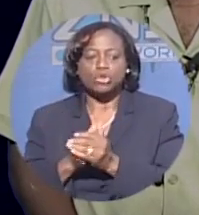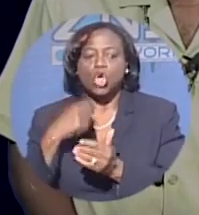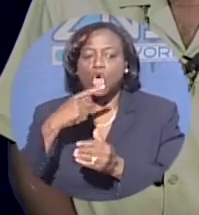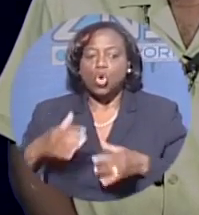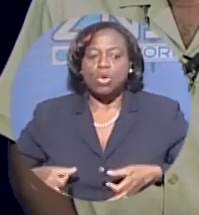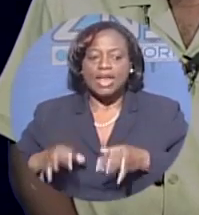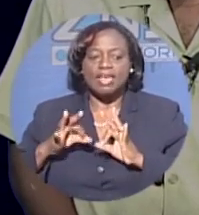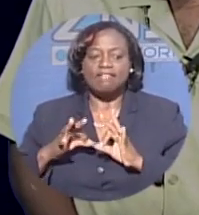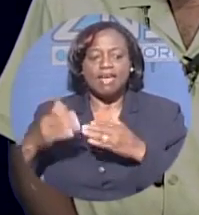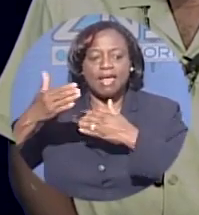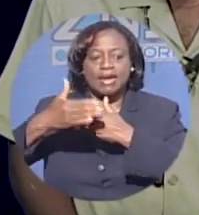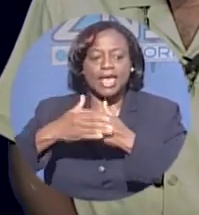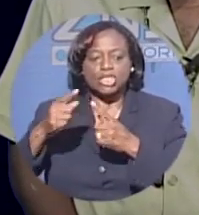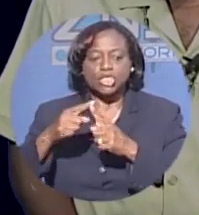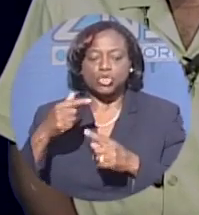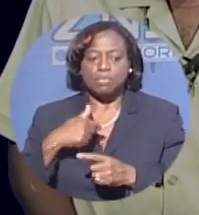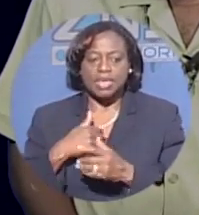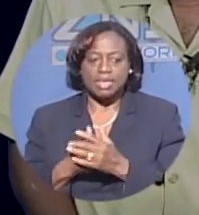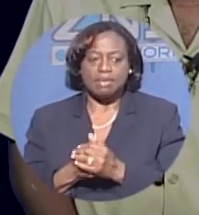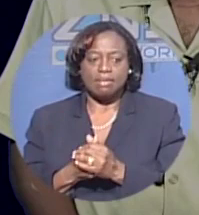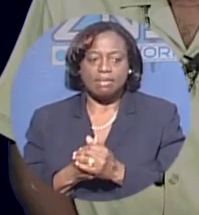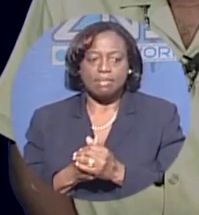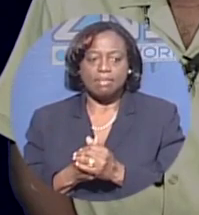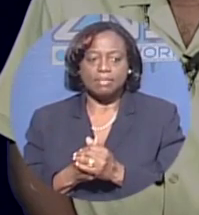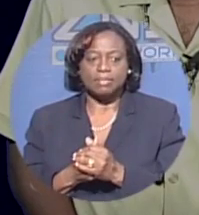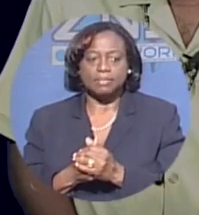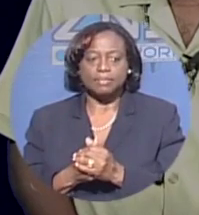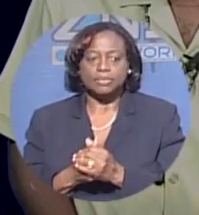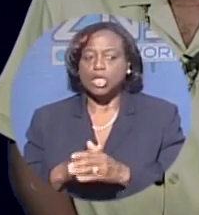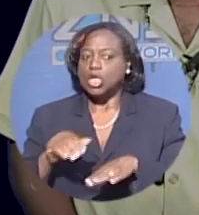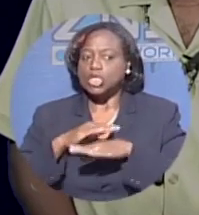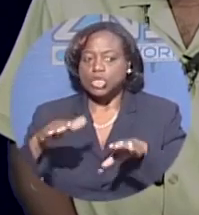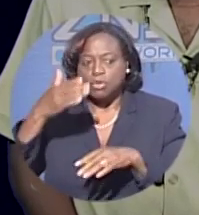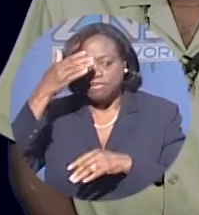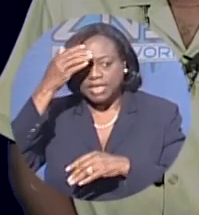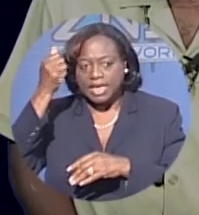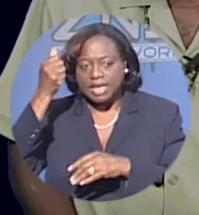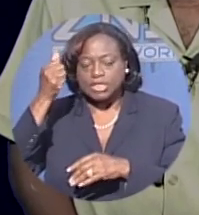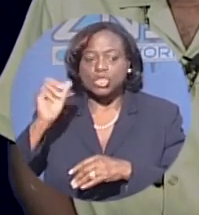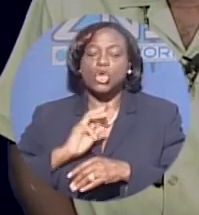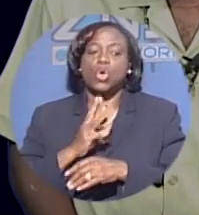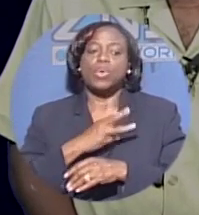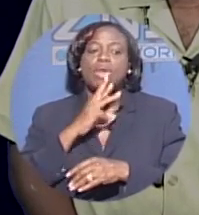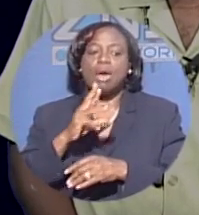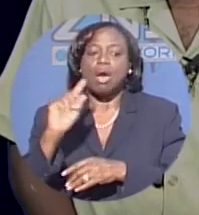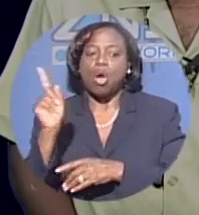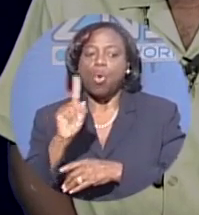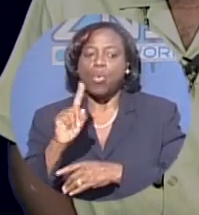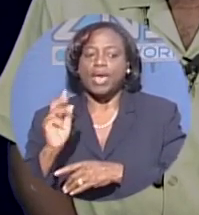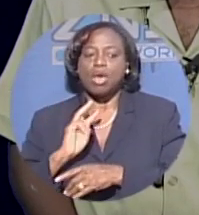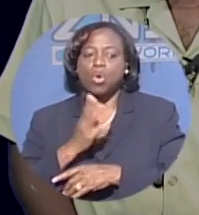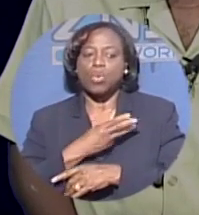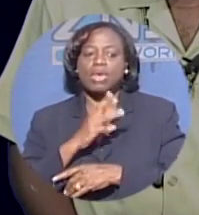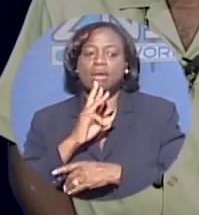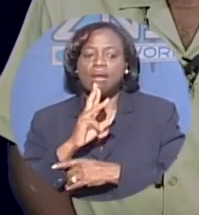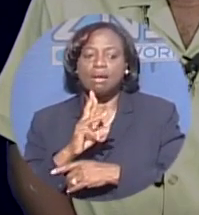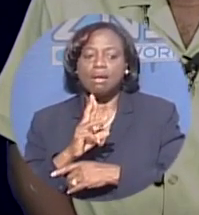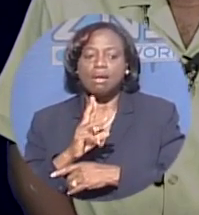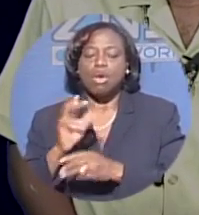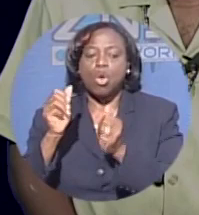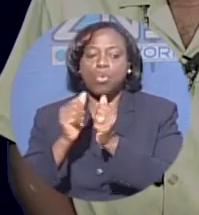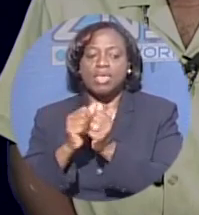the community itself. Don't forget, we are where we are with these amendments